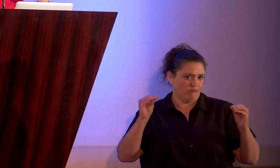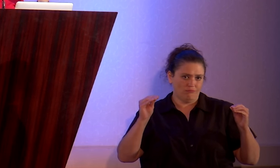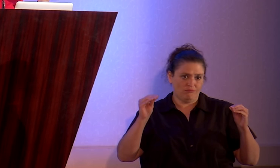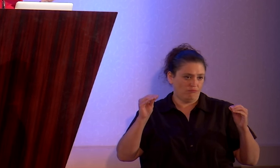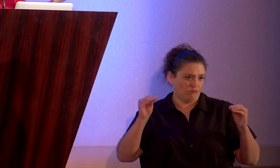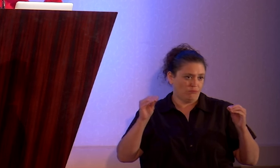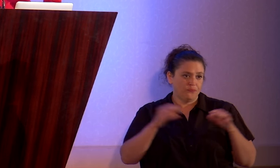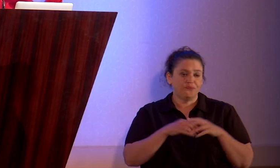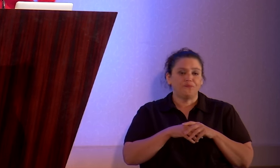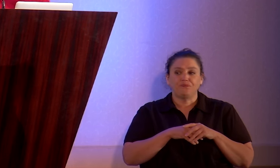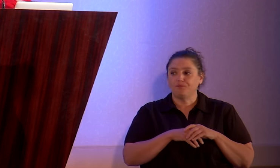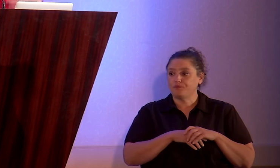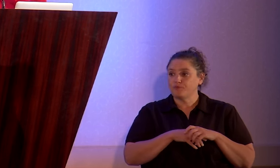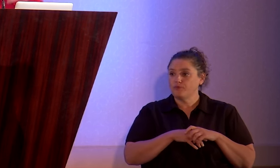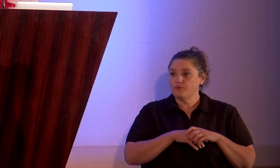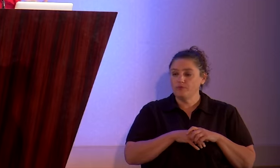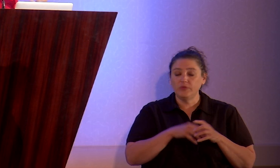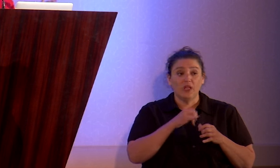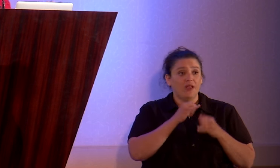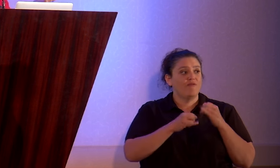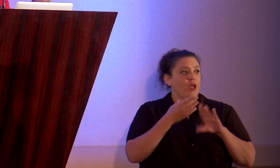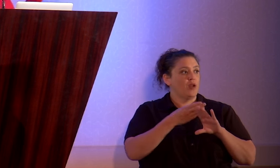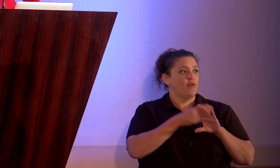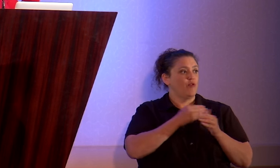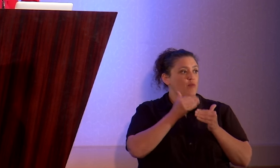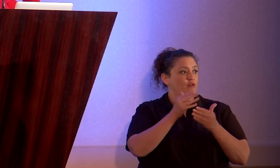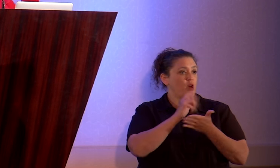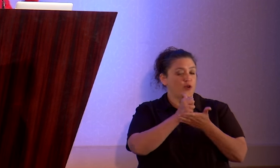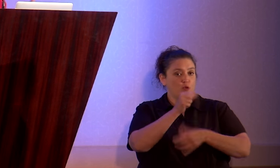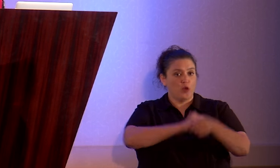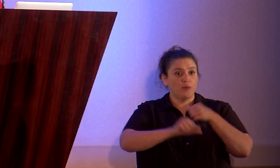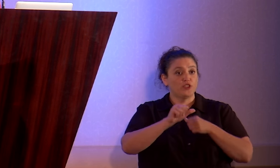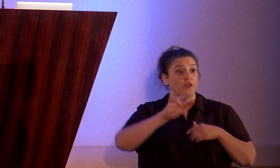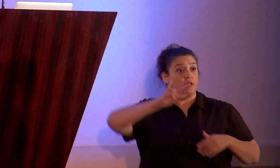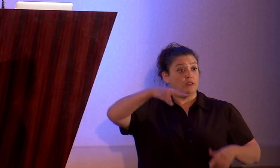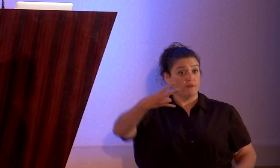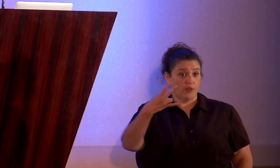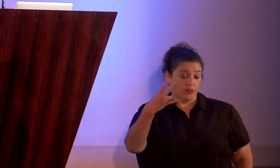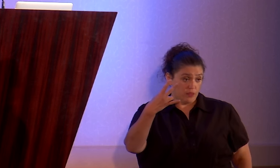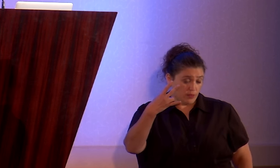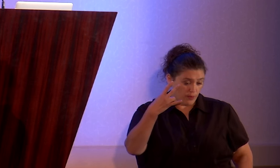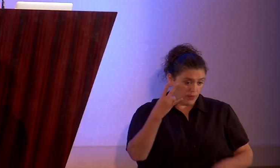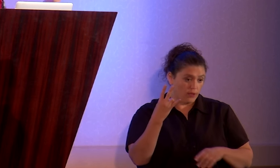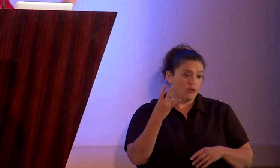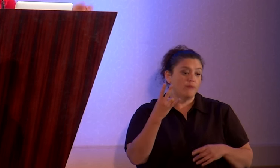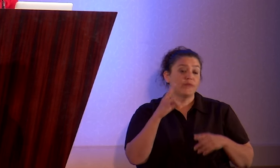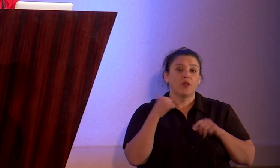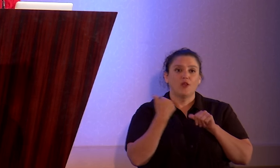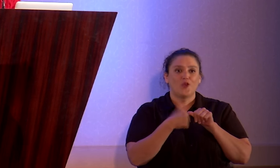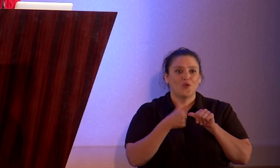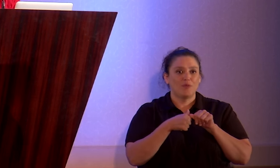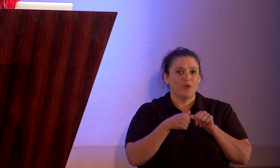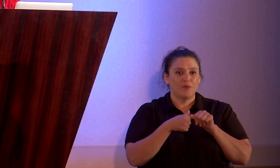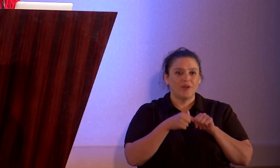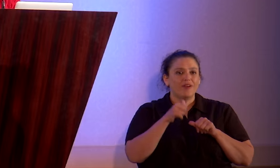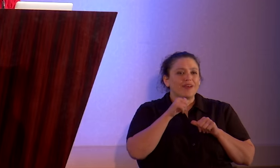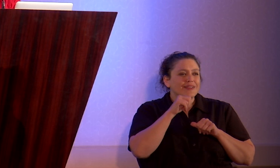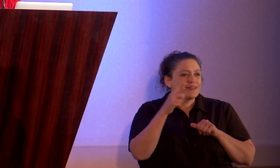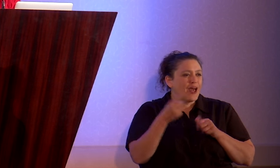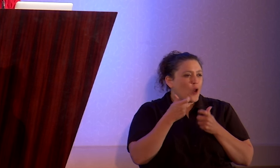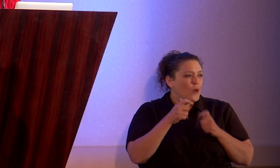And finally, before we move on to helping each other, finally, number seven, remember that it's not always that big a deal.